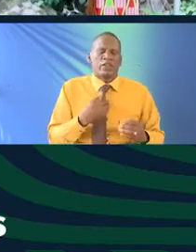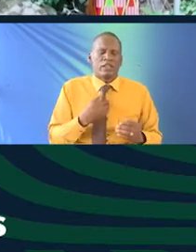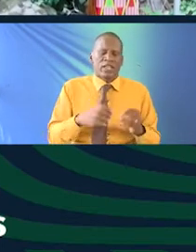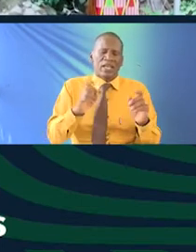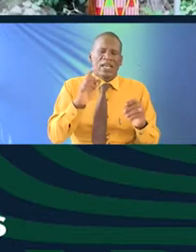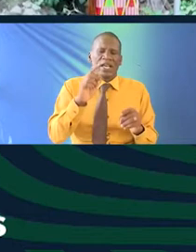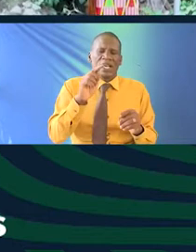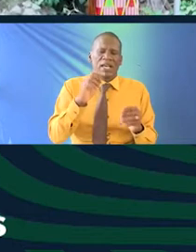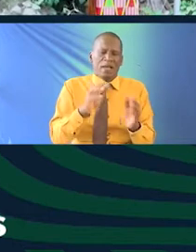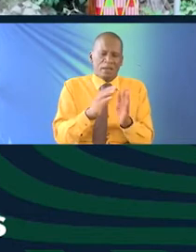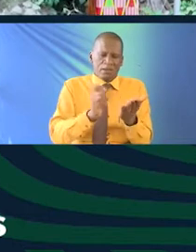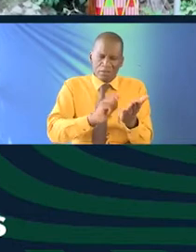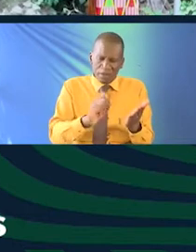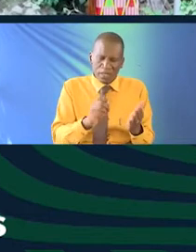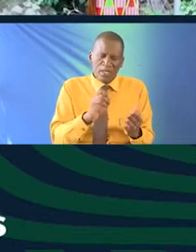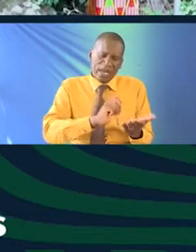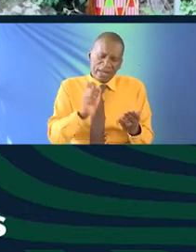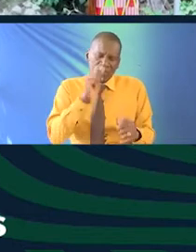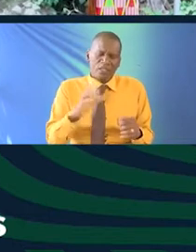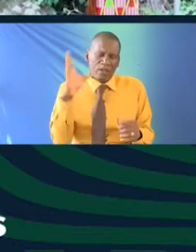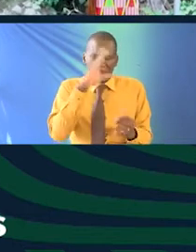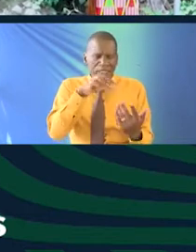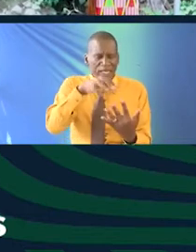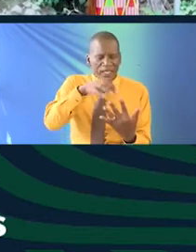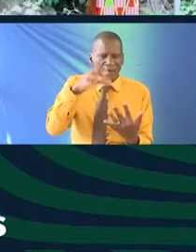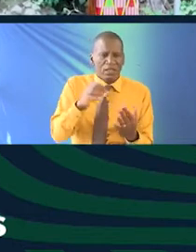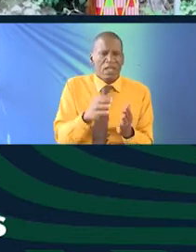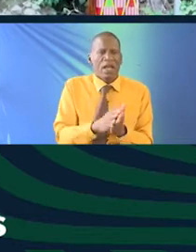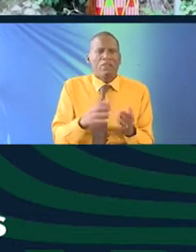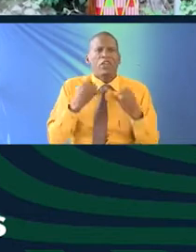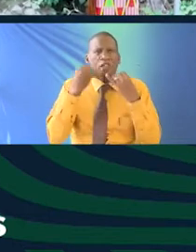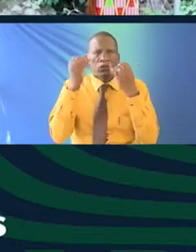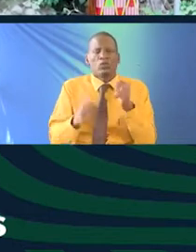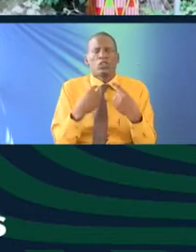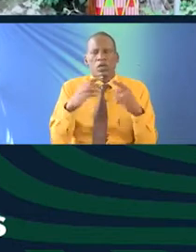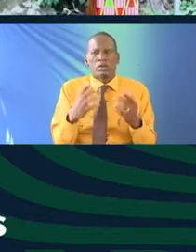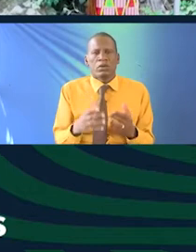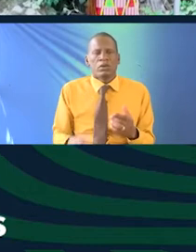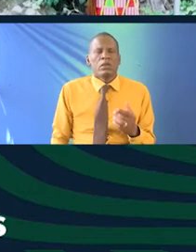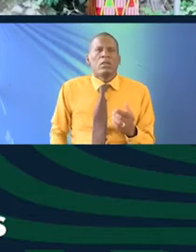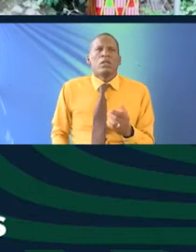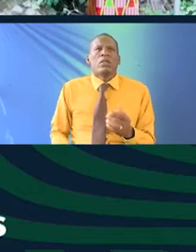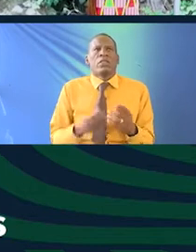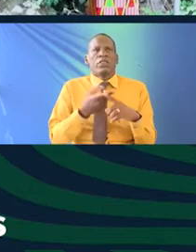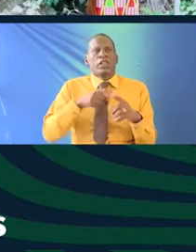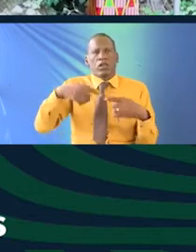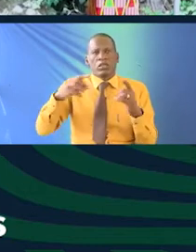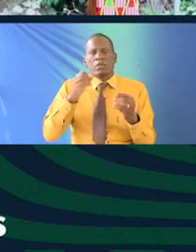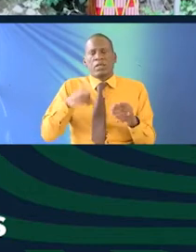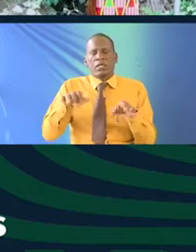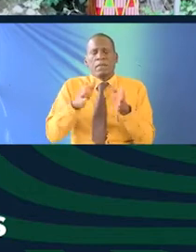a text that misidentifies right the kind of information that you're talking about and then a correction